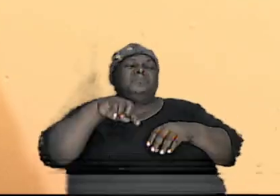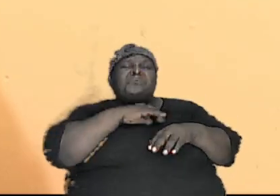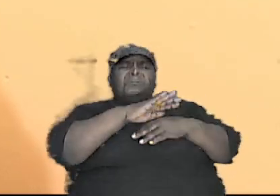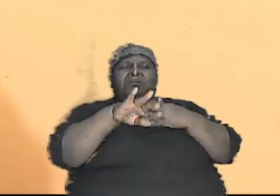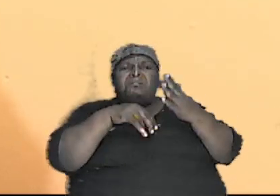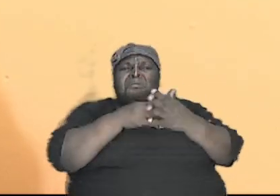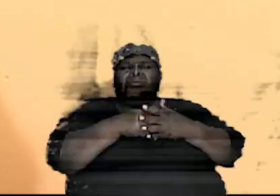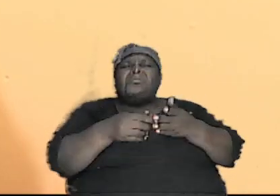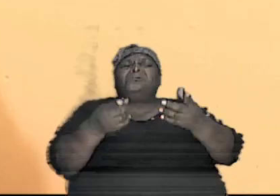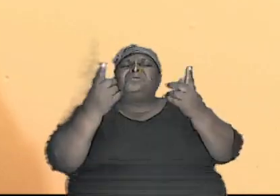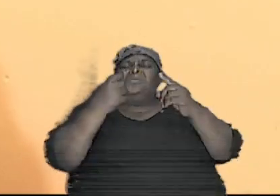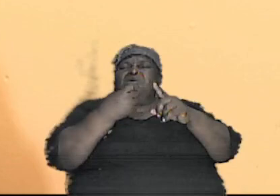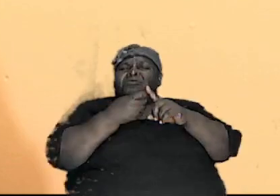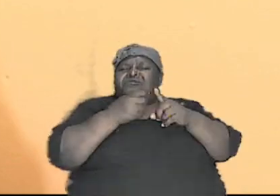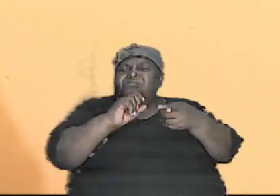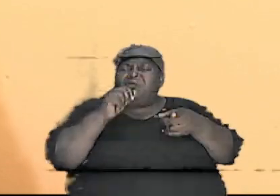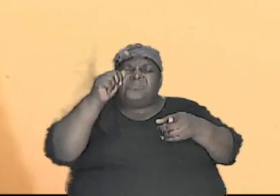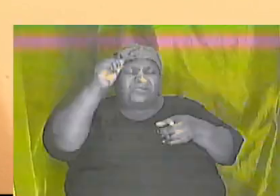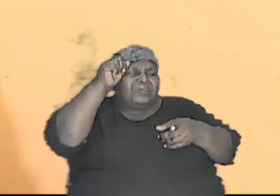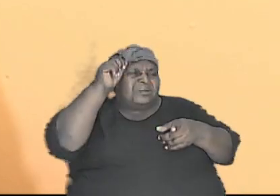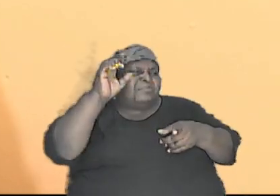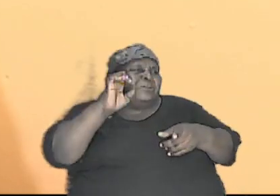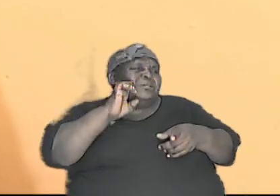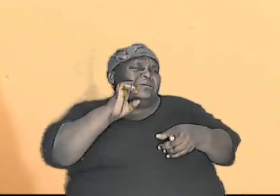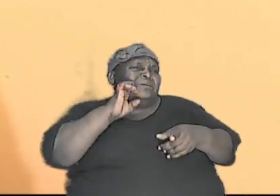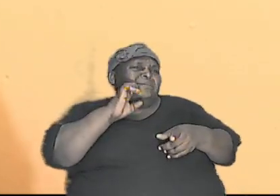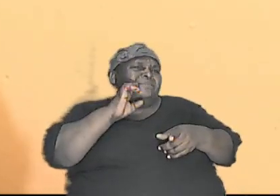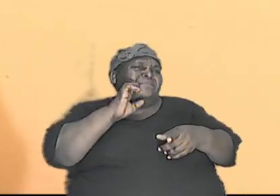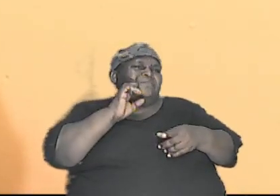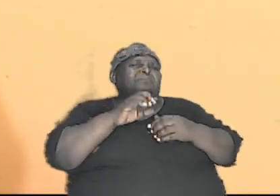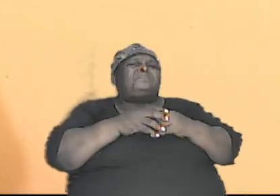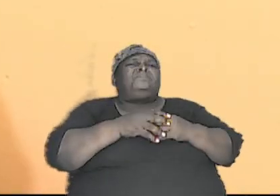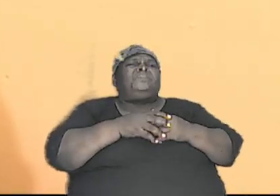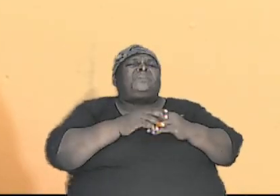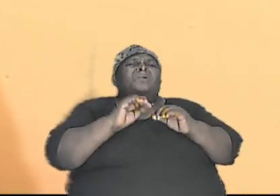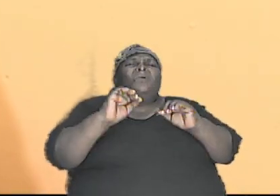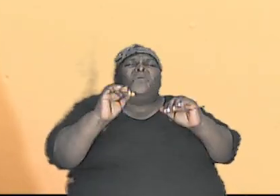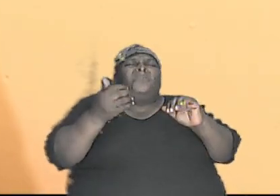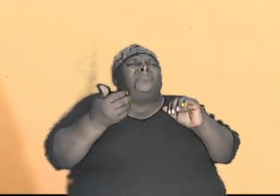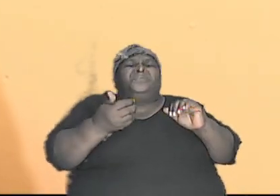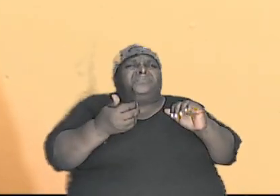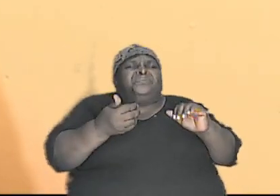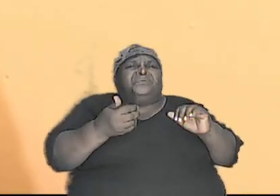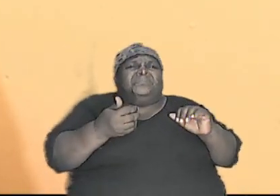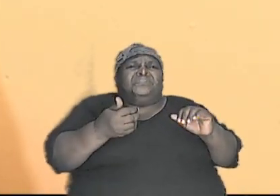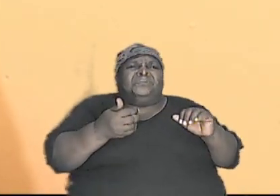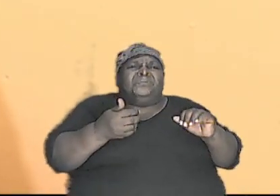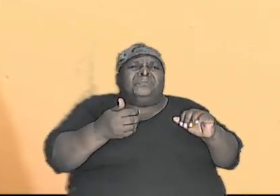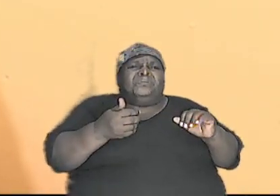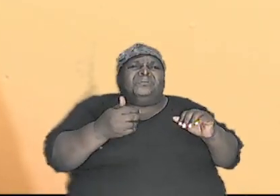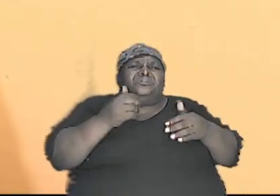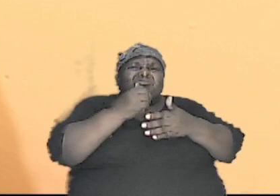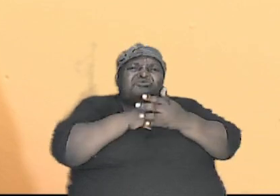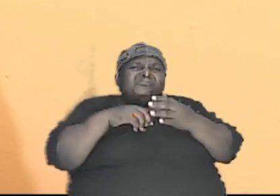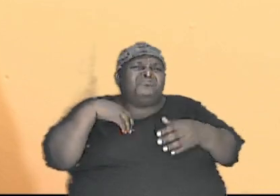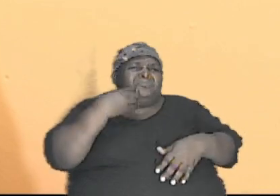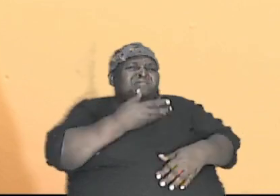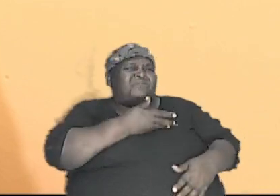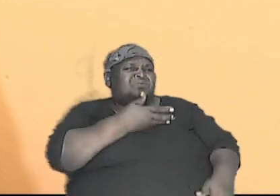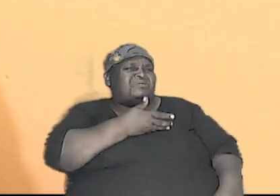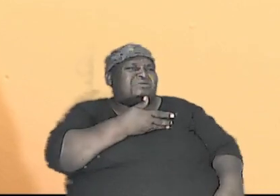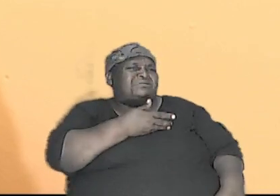from Adam and Eve how is it that some of us